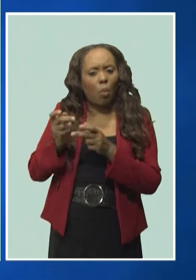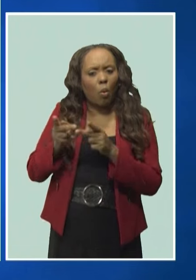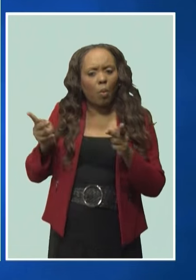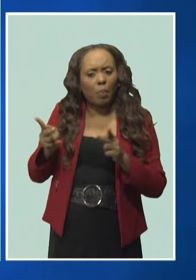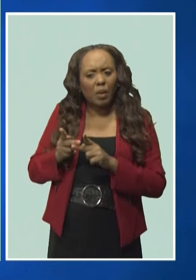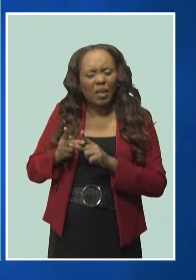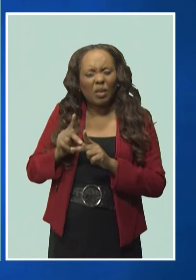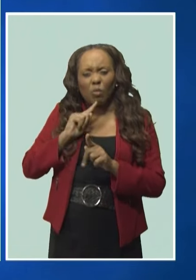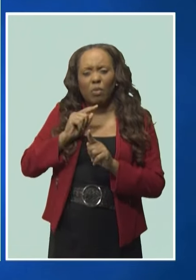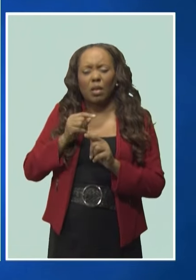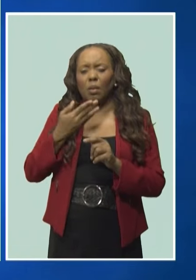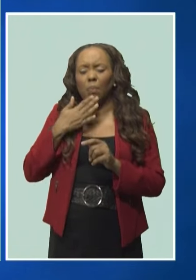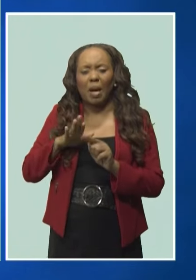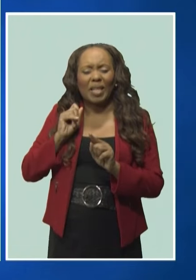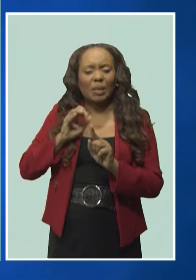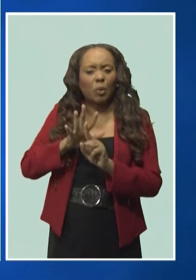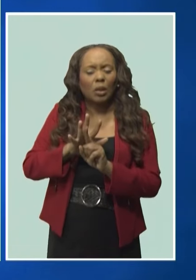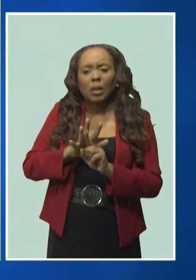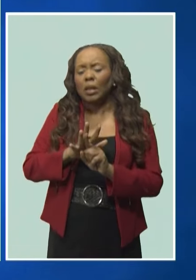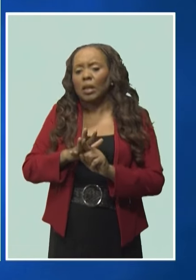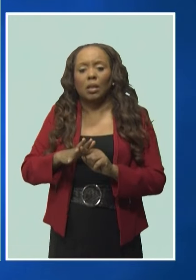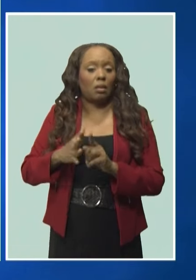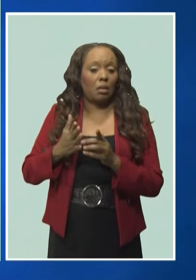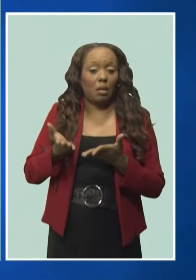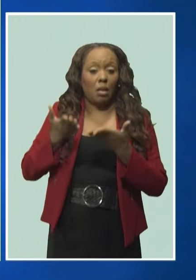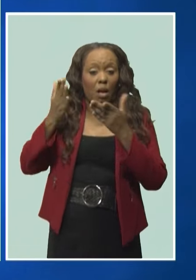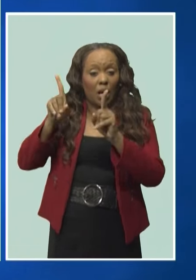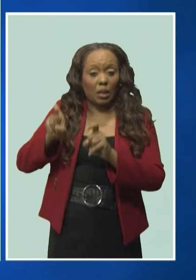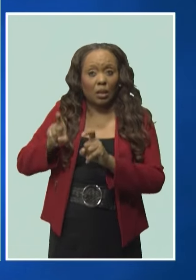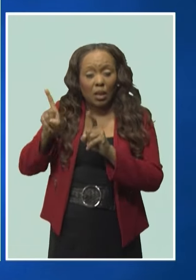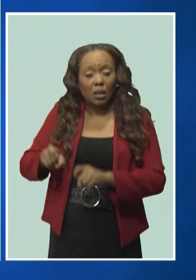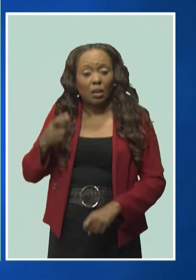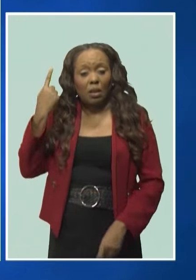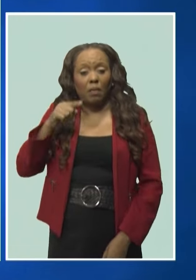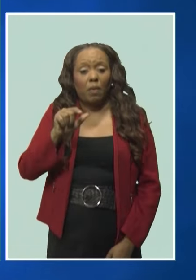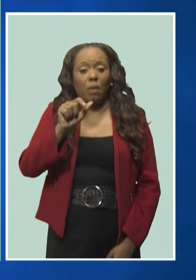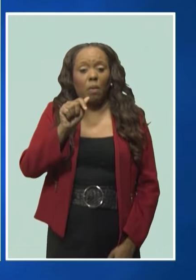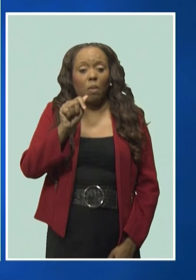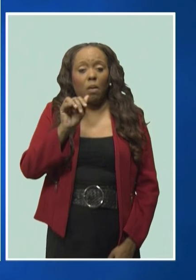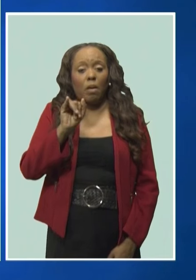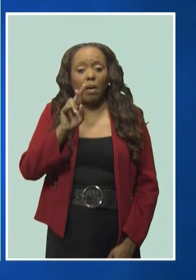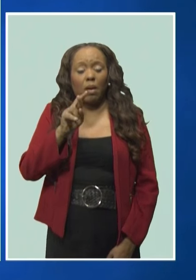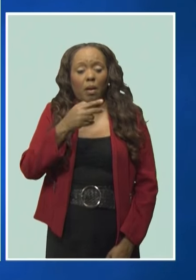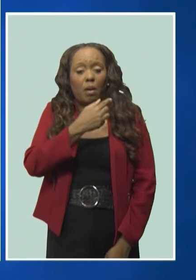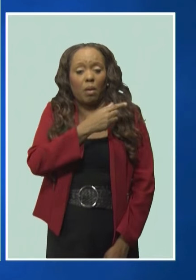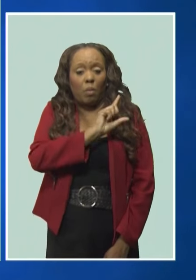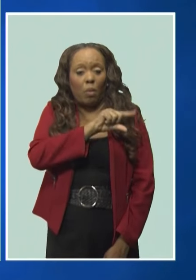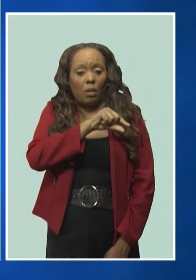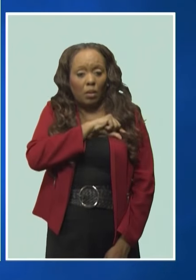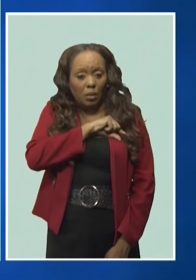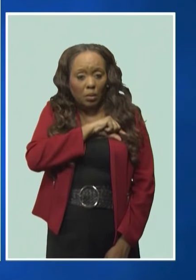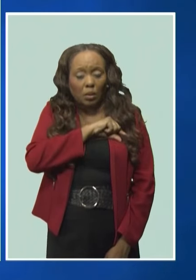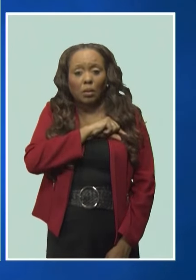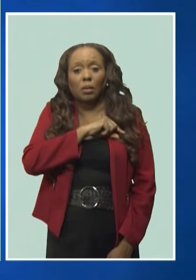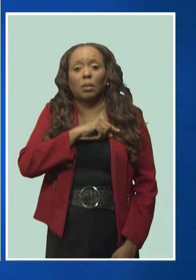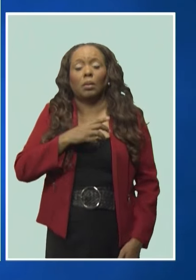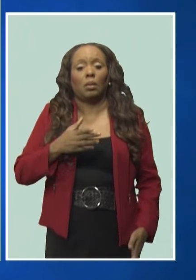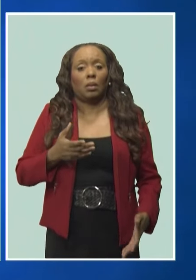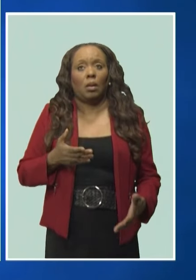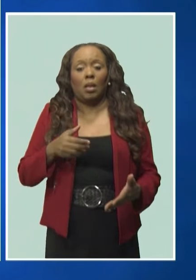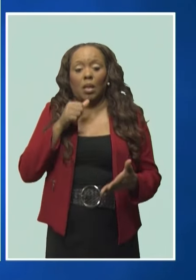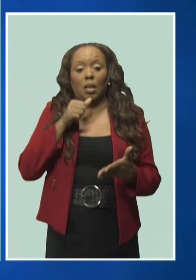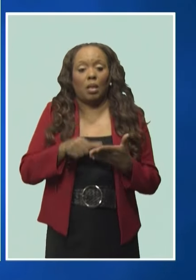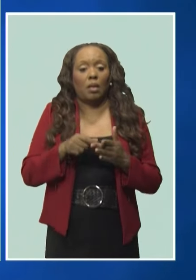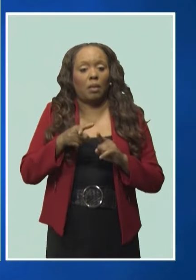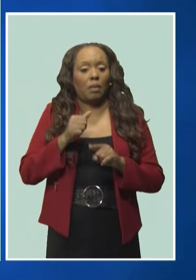A well-known dermatologist recommended tests, including for air quality, be done at her former workplace. A letter from the